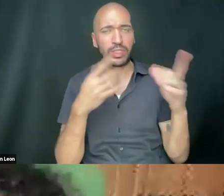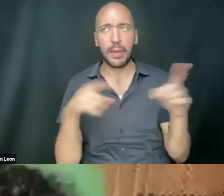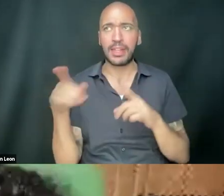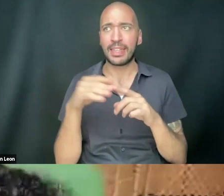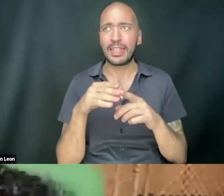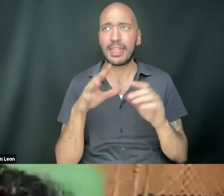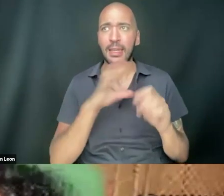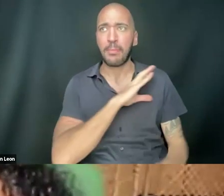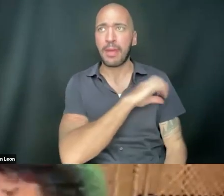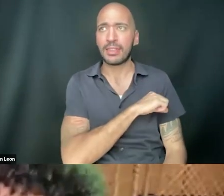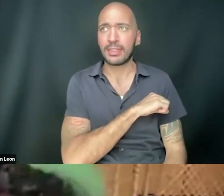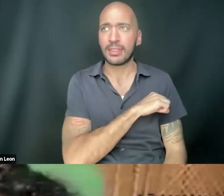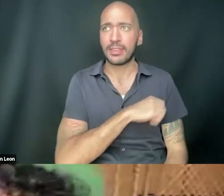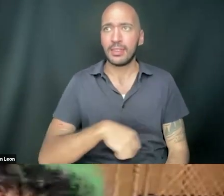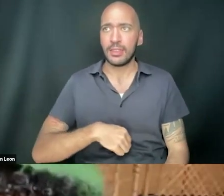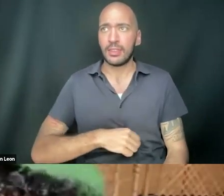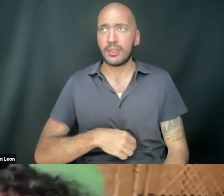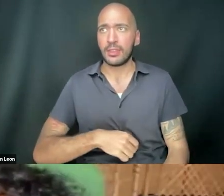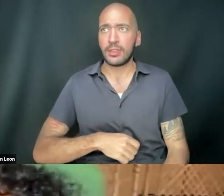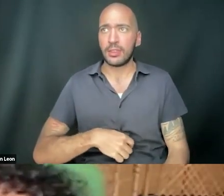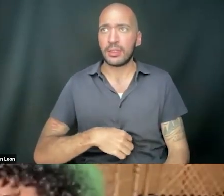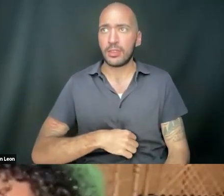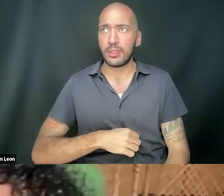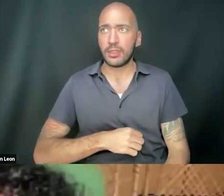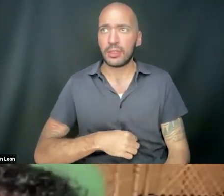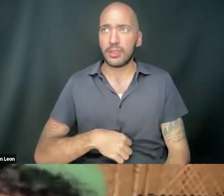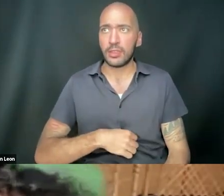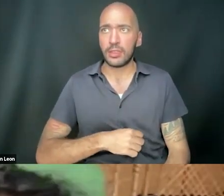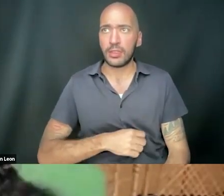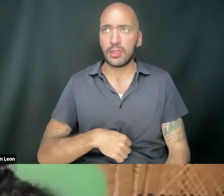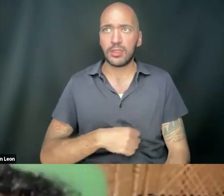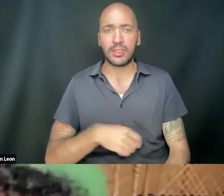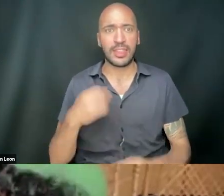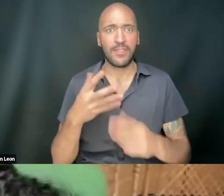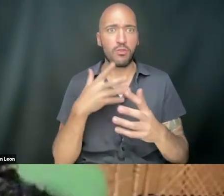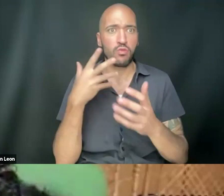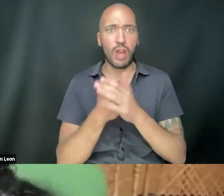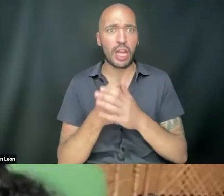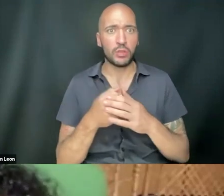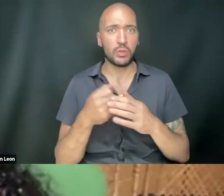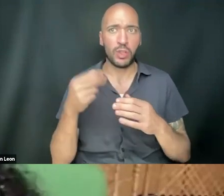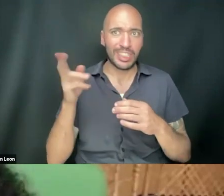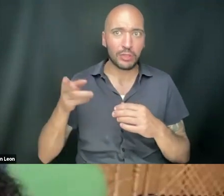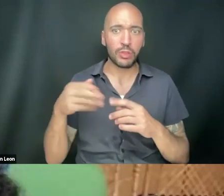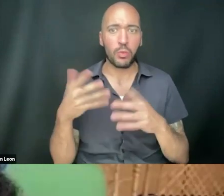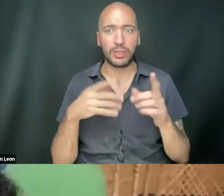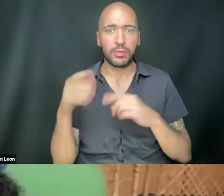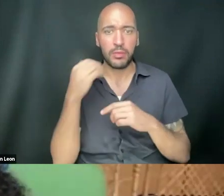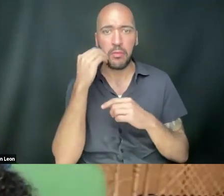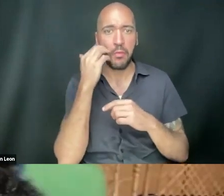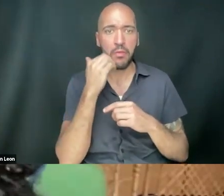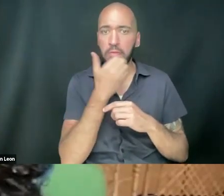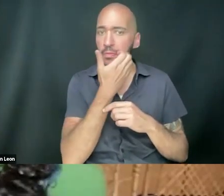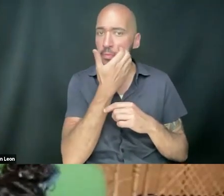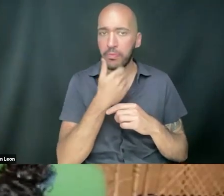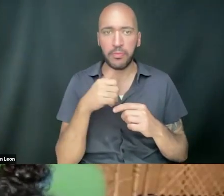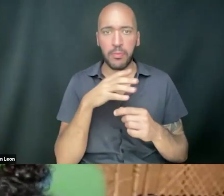I had to sit with both of them and kind of translate back and forth and give them like a crash course history on what's going on. And I remember my